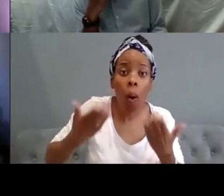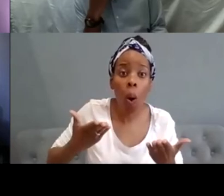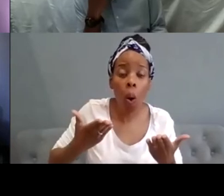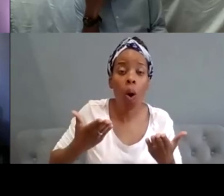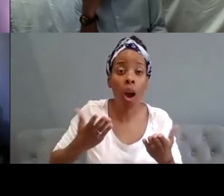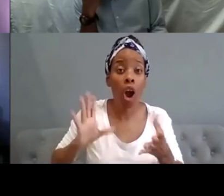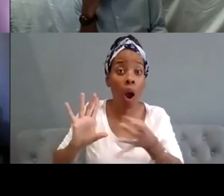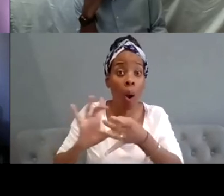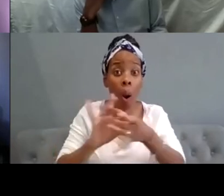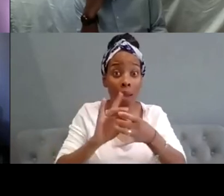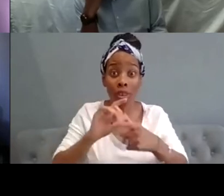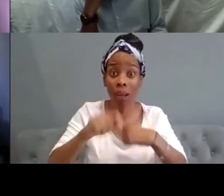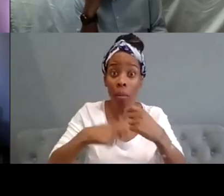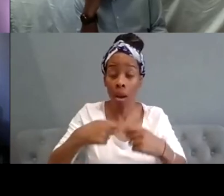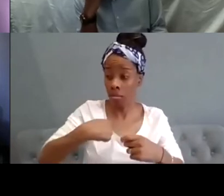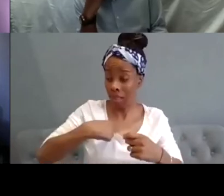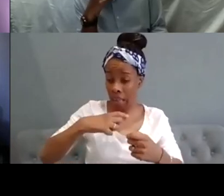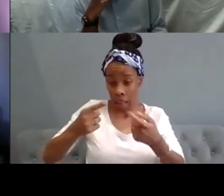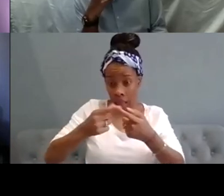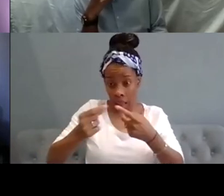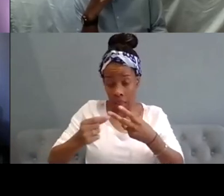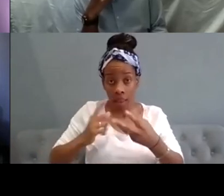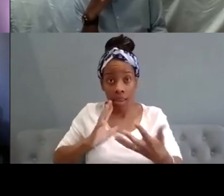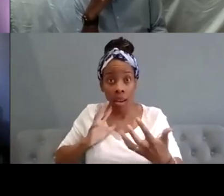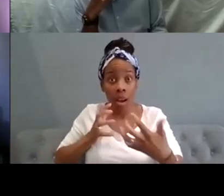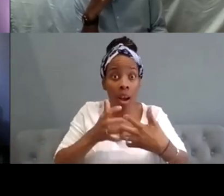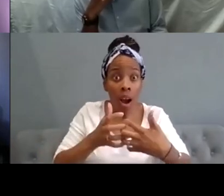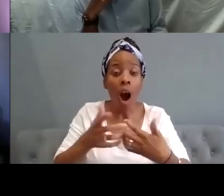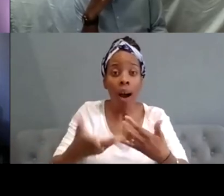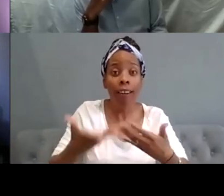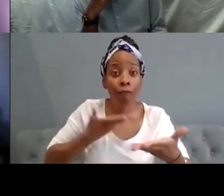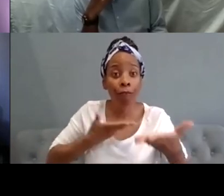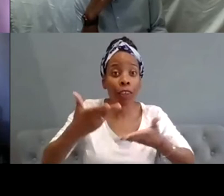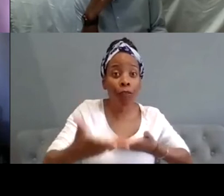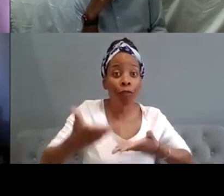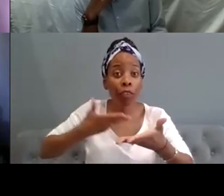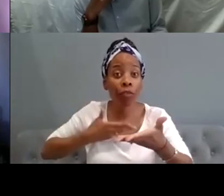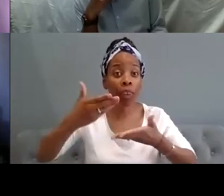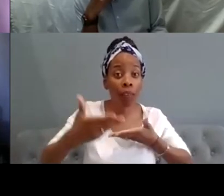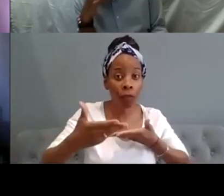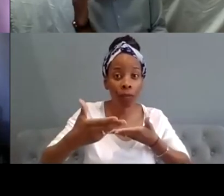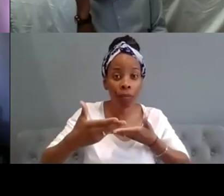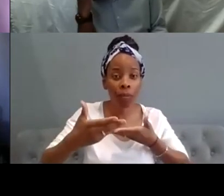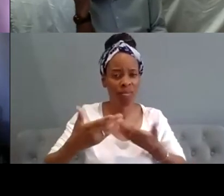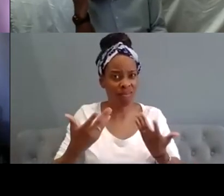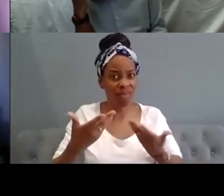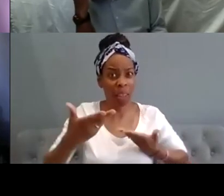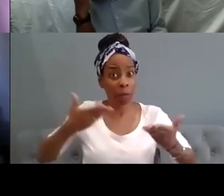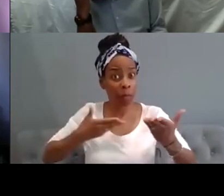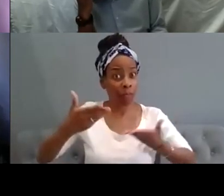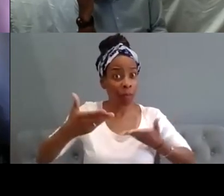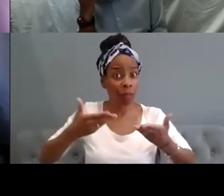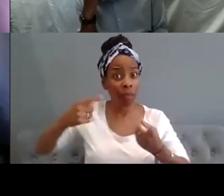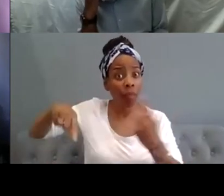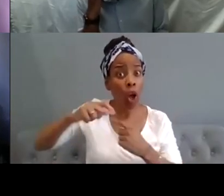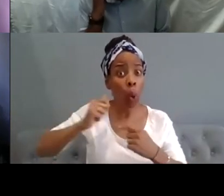practice and how we can level up when we need something different from the currently assumed norm because we're all